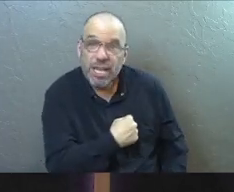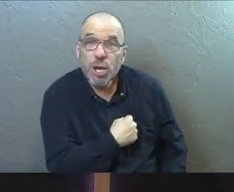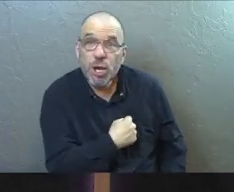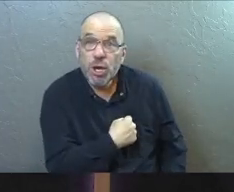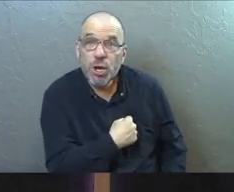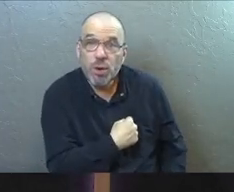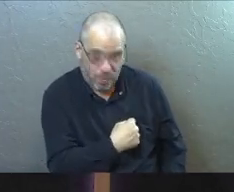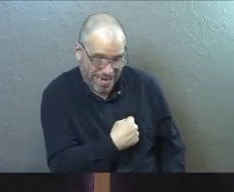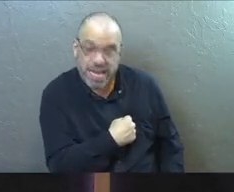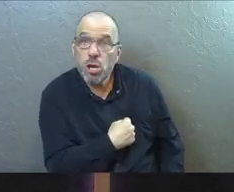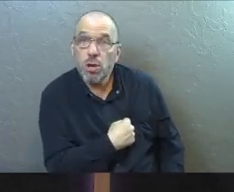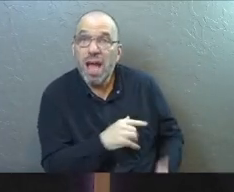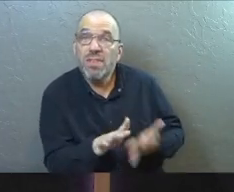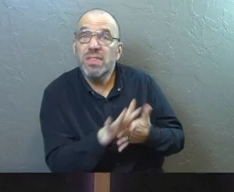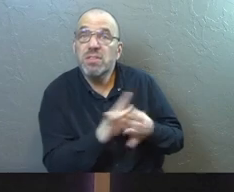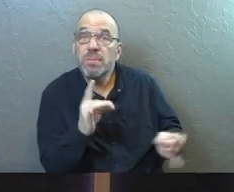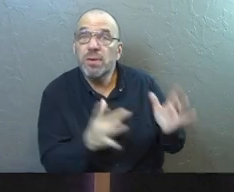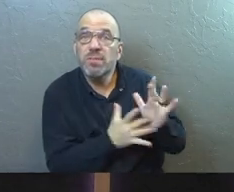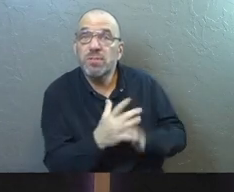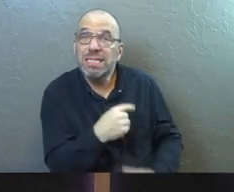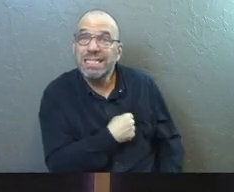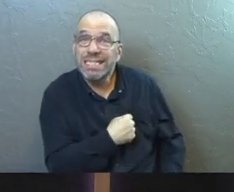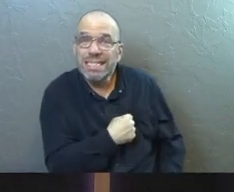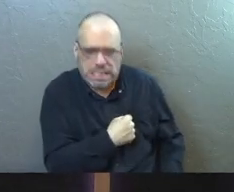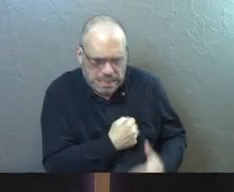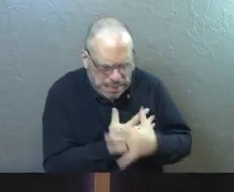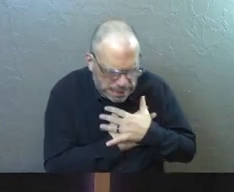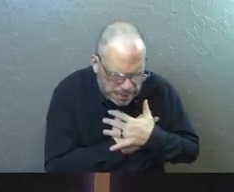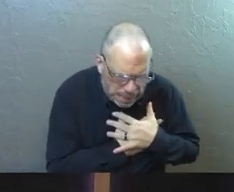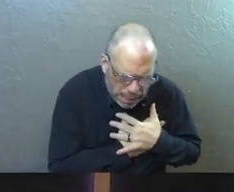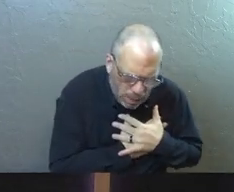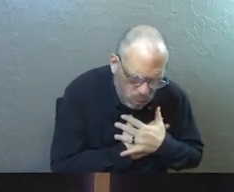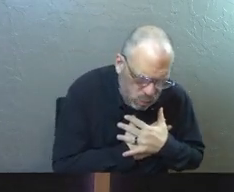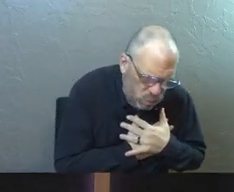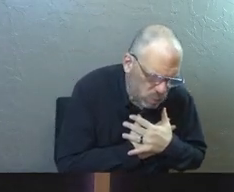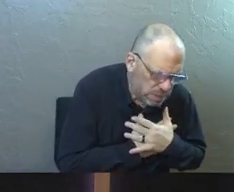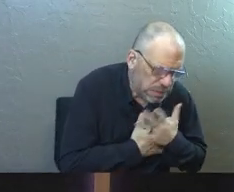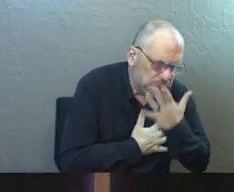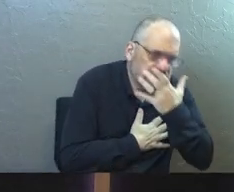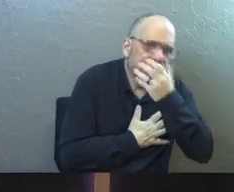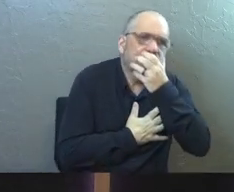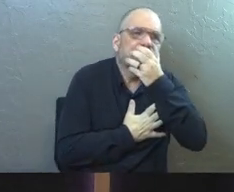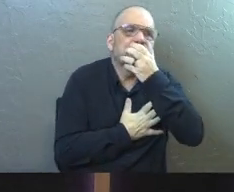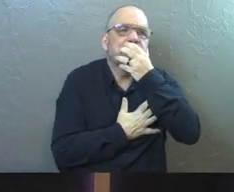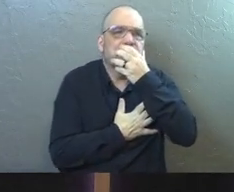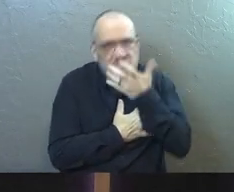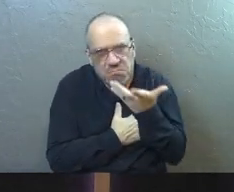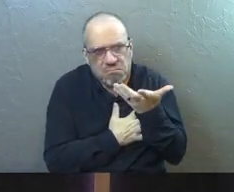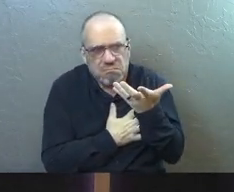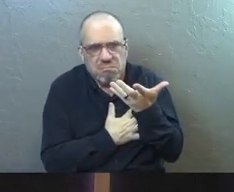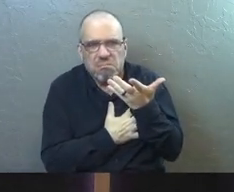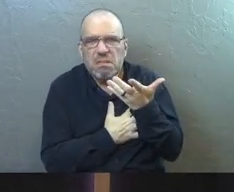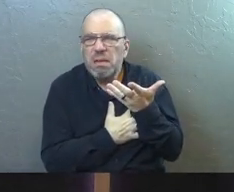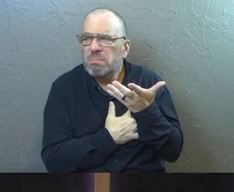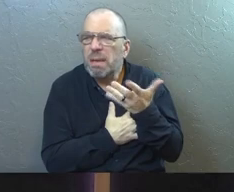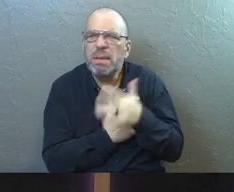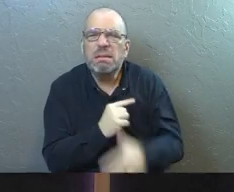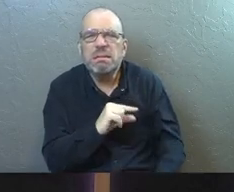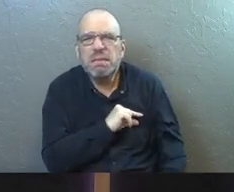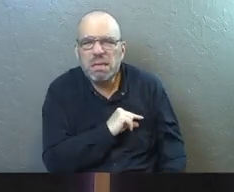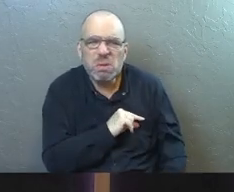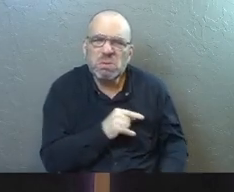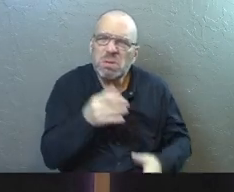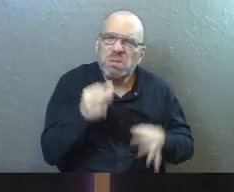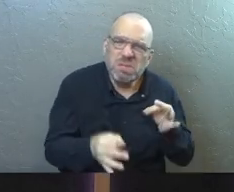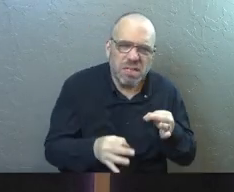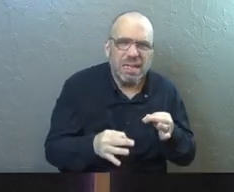himself is inside of you now. So you're going to feel that, a version of a condemnation or a guilt or a